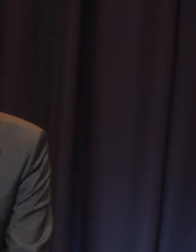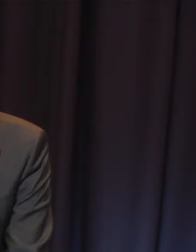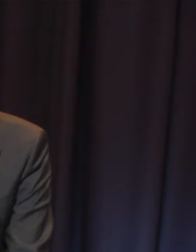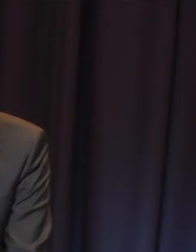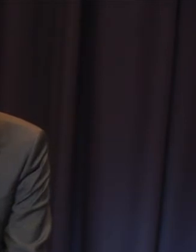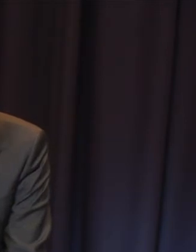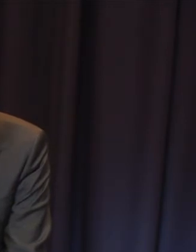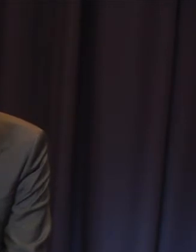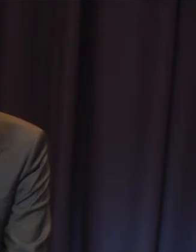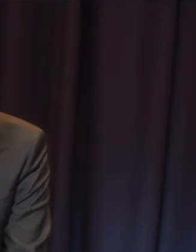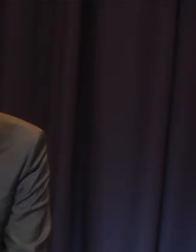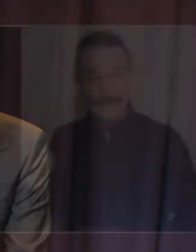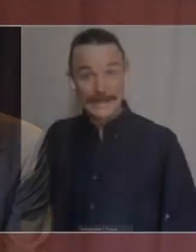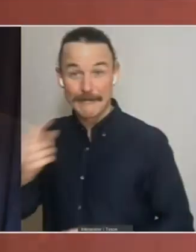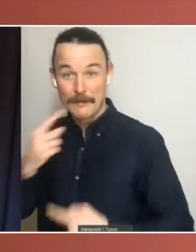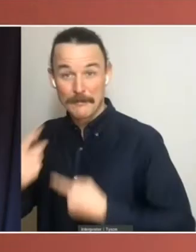upon its interpretation.